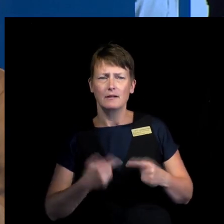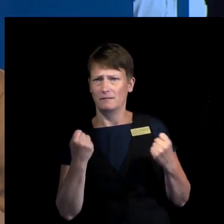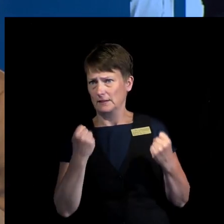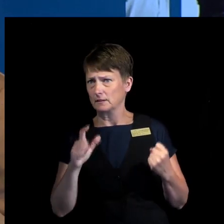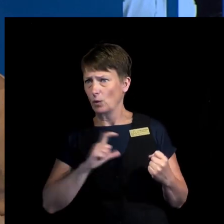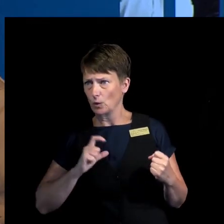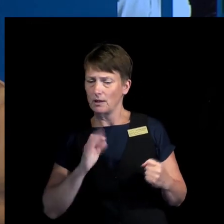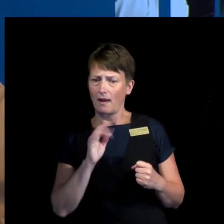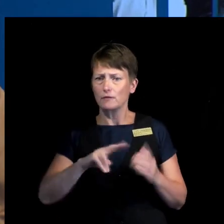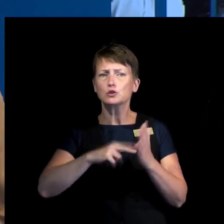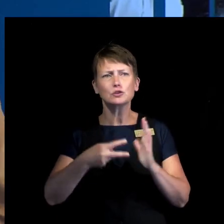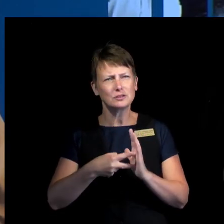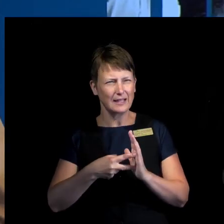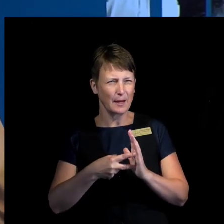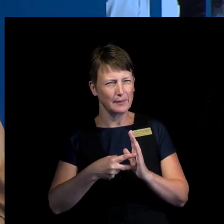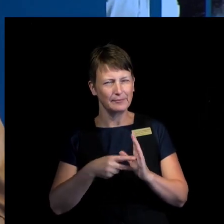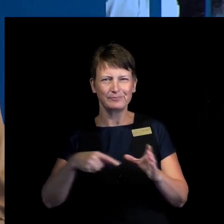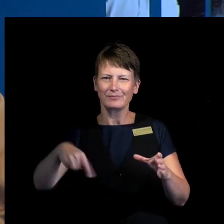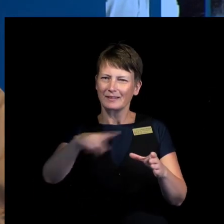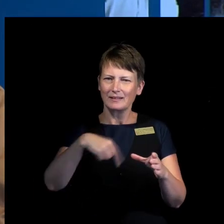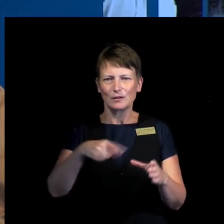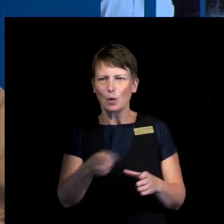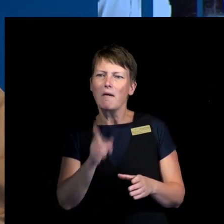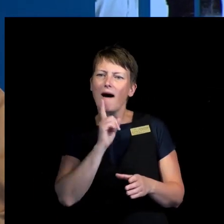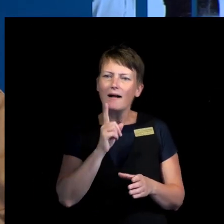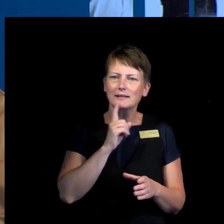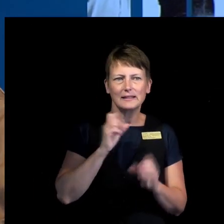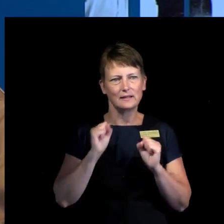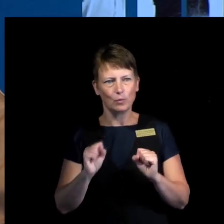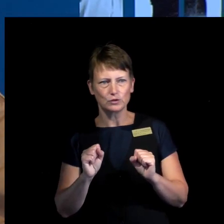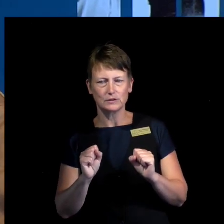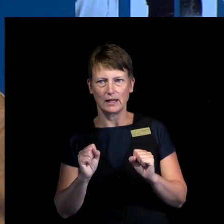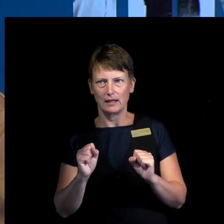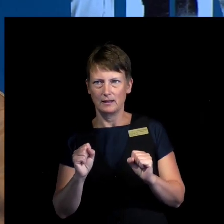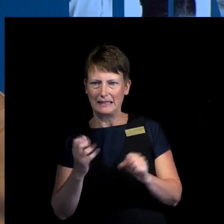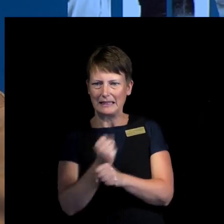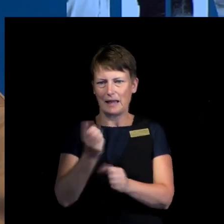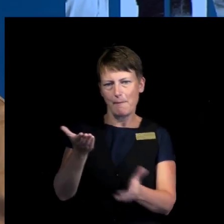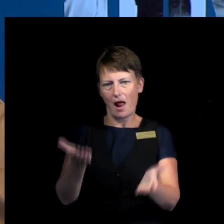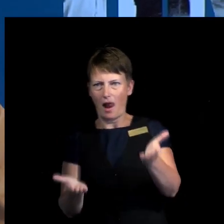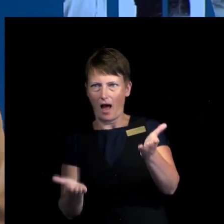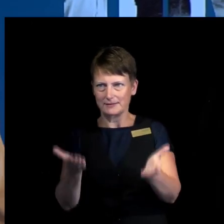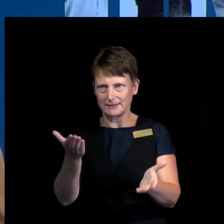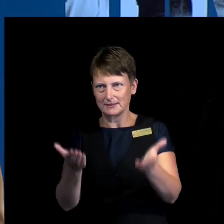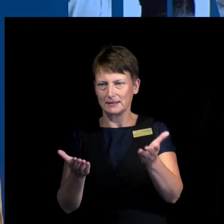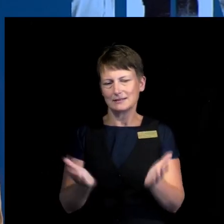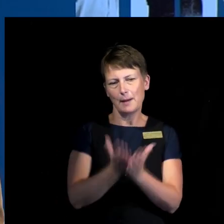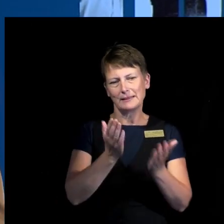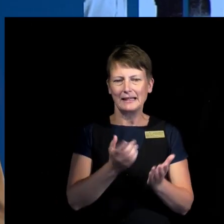found itself in a situation where you need to balance the role as the silent mediator and